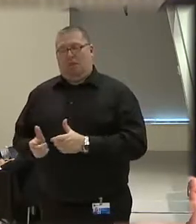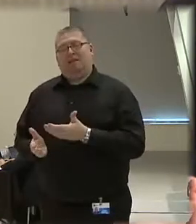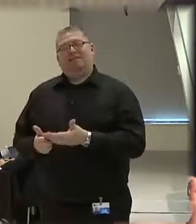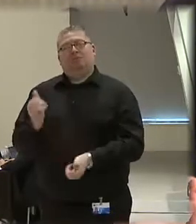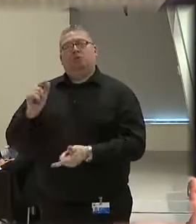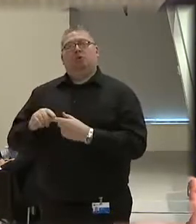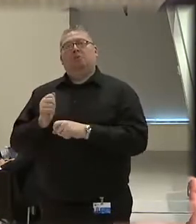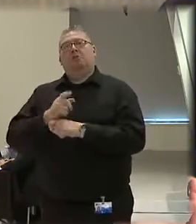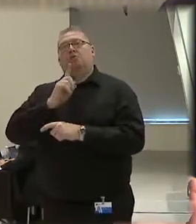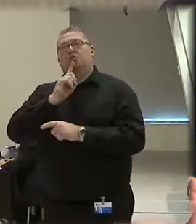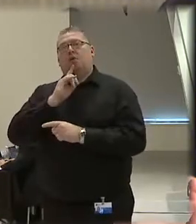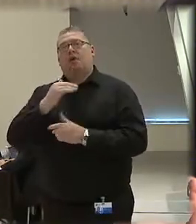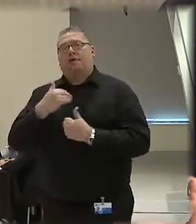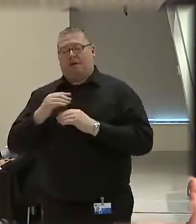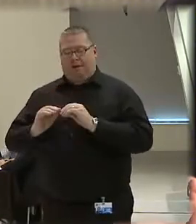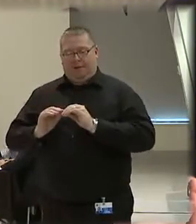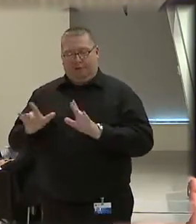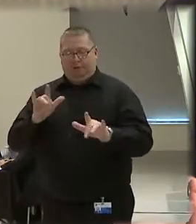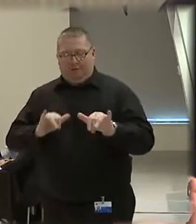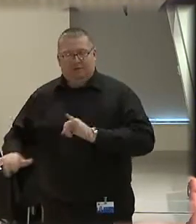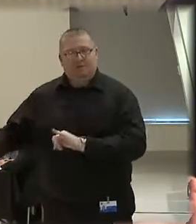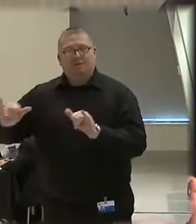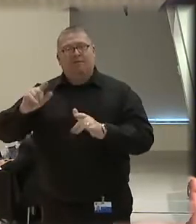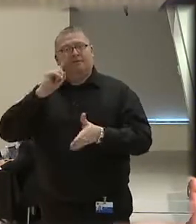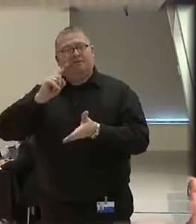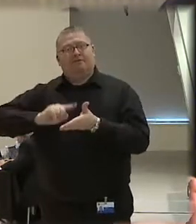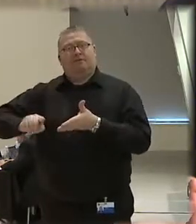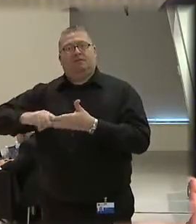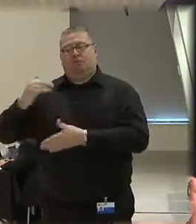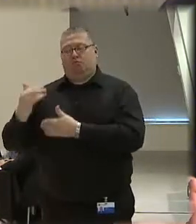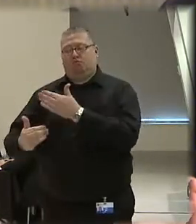ensure acceptable and standardized investigative protocols.